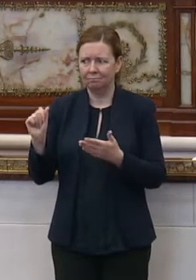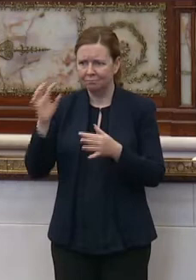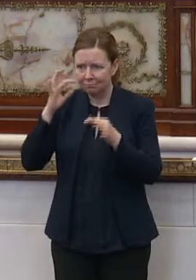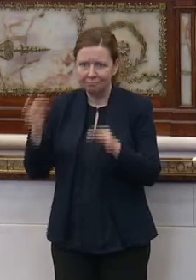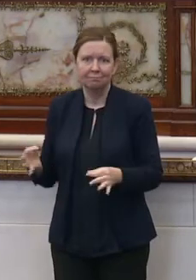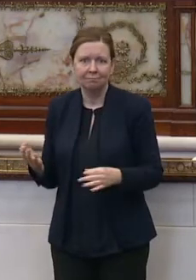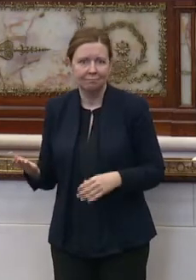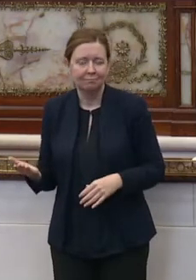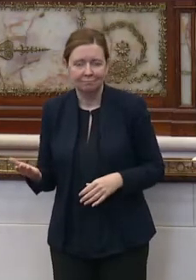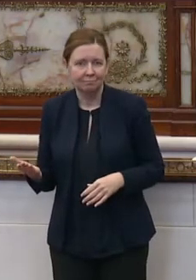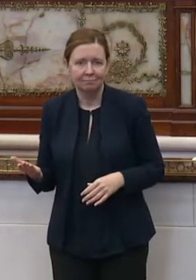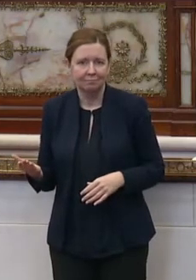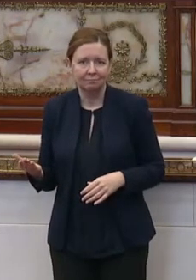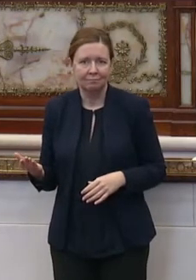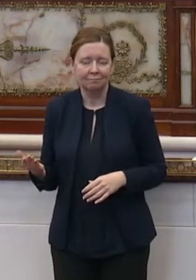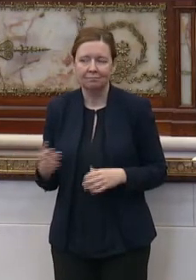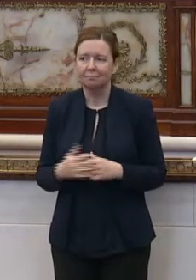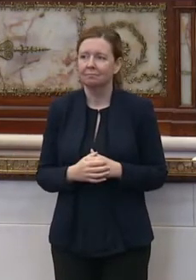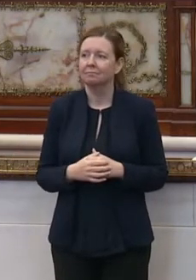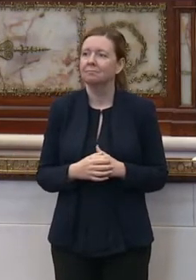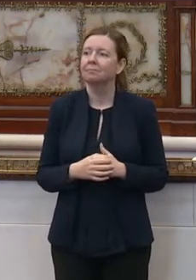values.